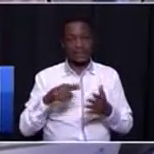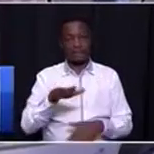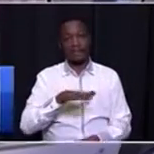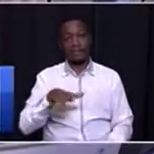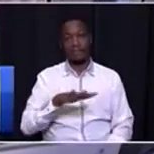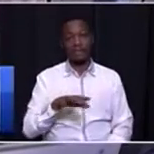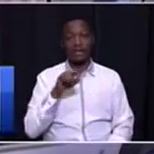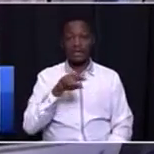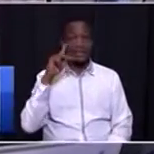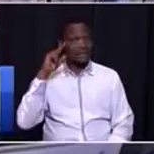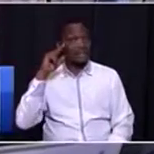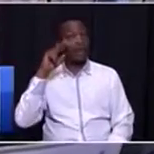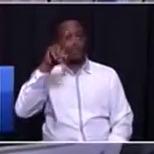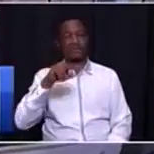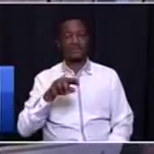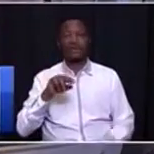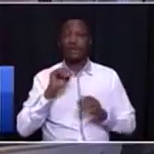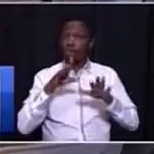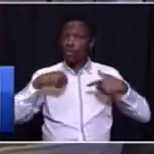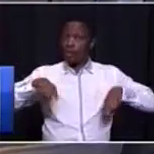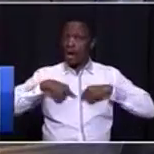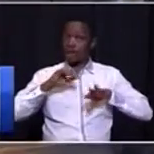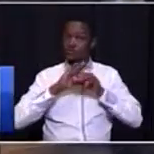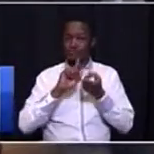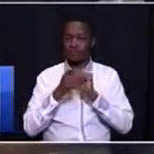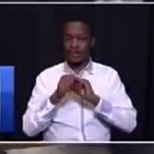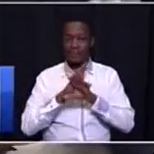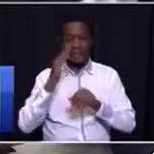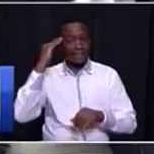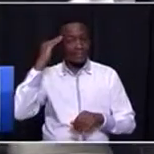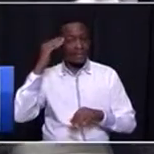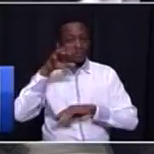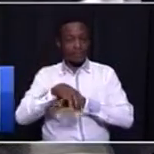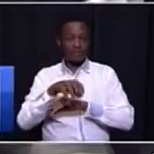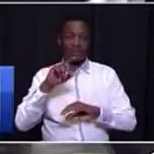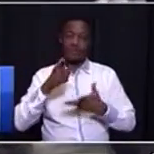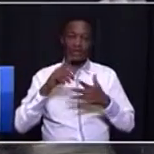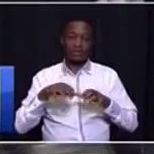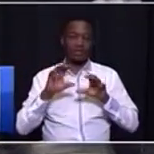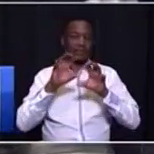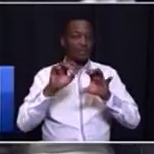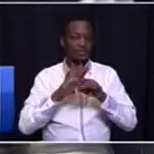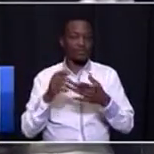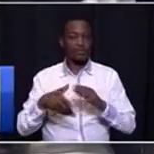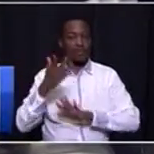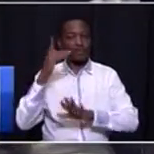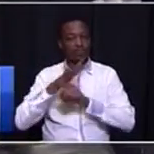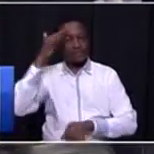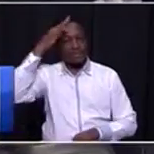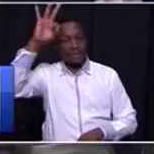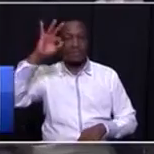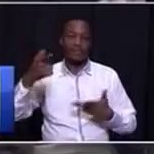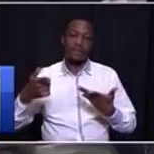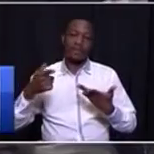For us to be a smart province, citizens don't have to be forced to go to some government offices all over